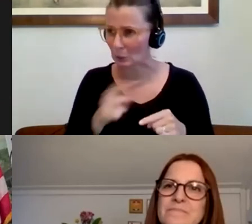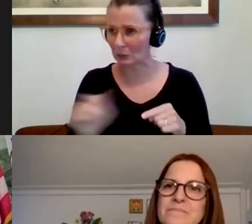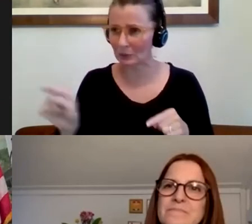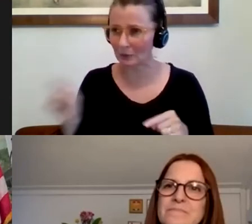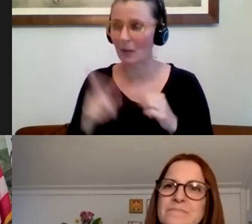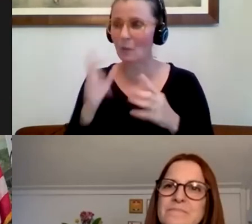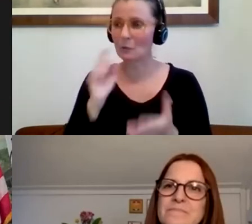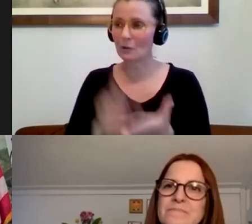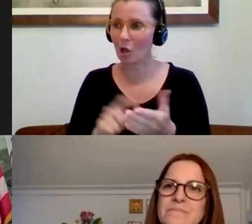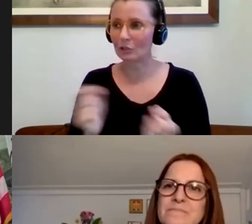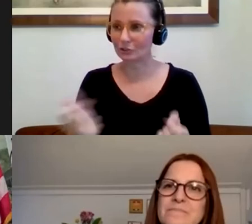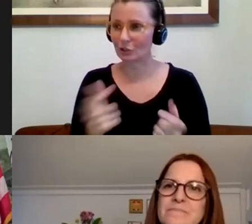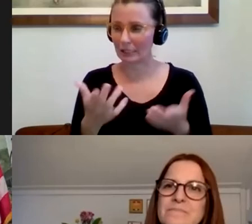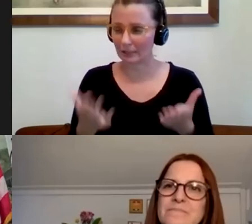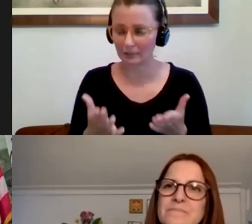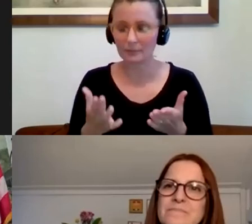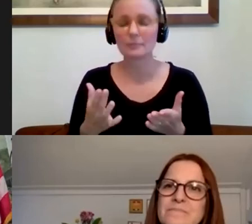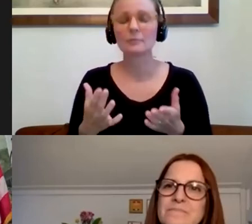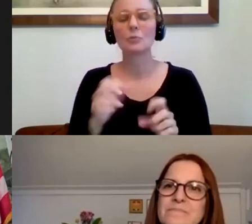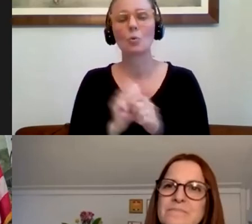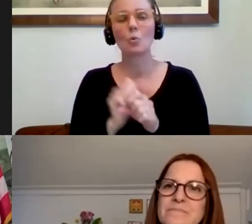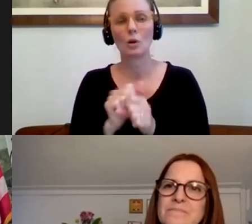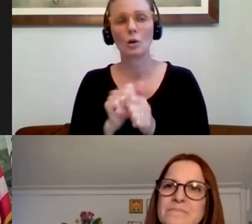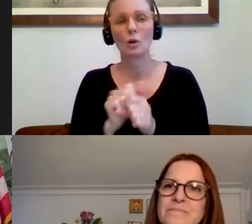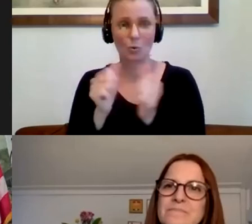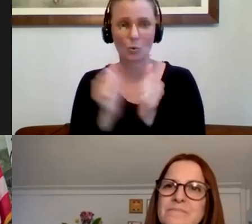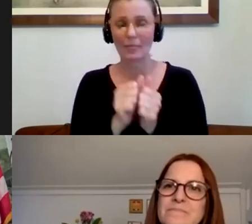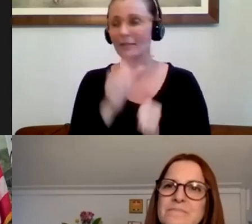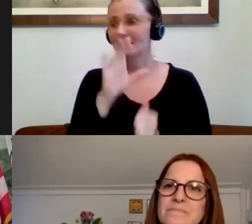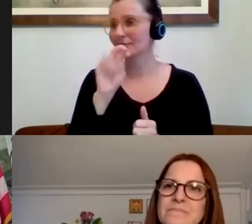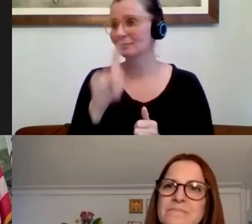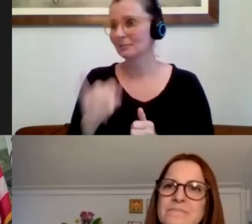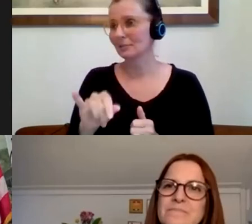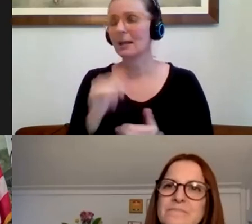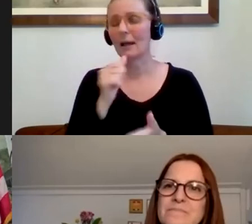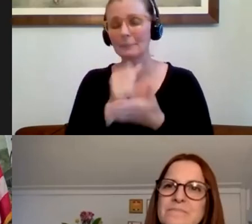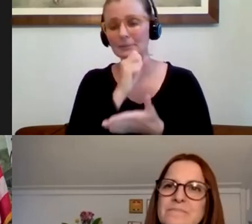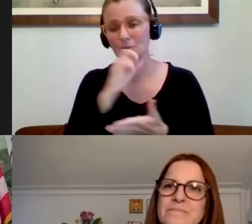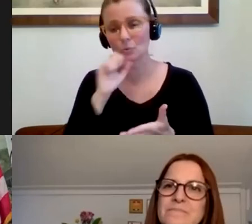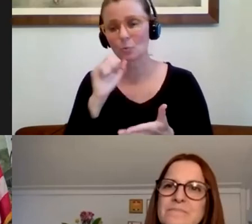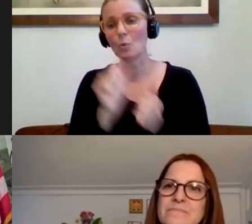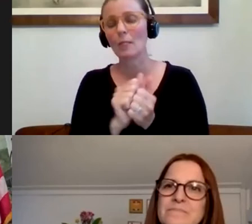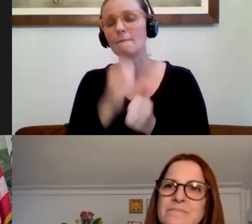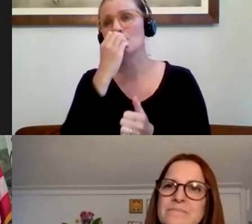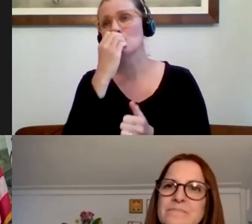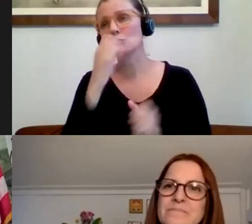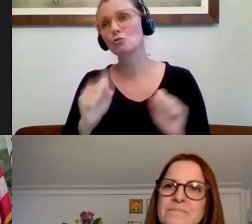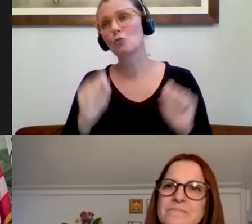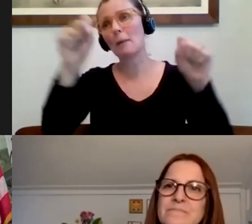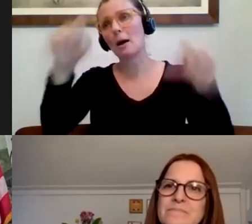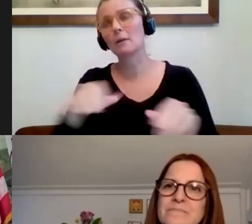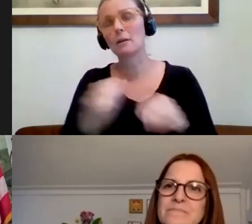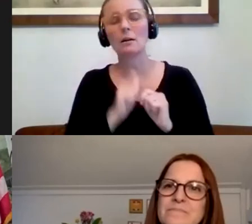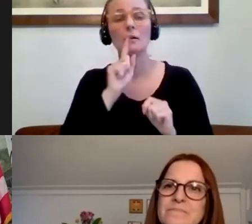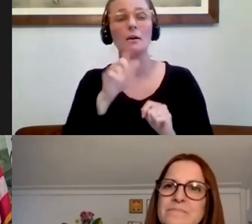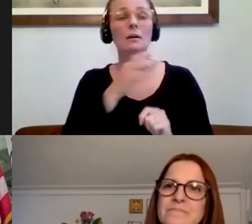and we've all been working with Cindy to help seniors, uh, with food drop-offs and different things like that. And I was wondering if Cindy or